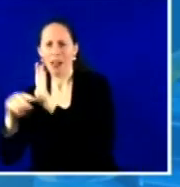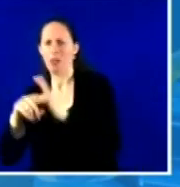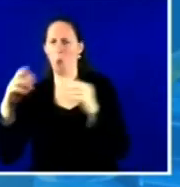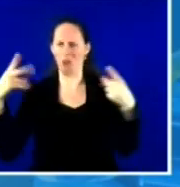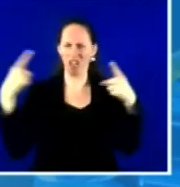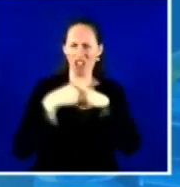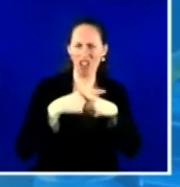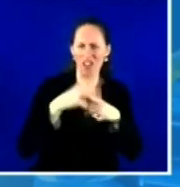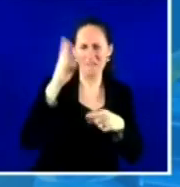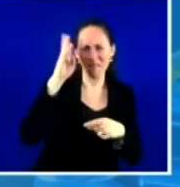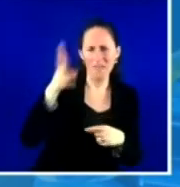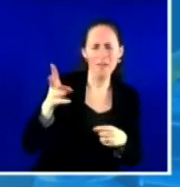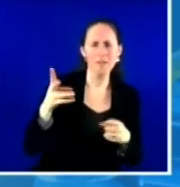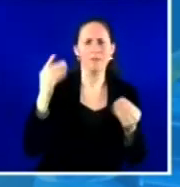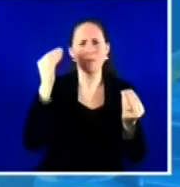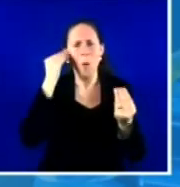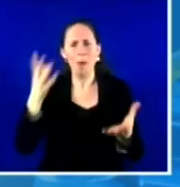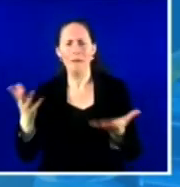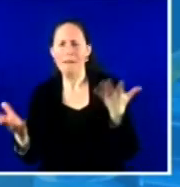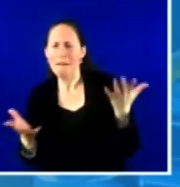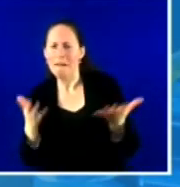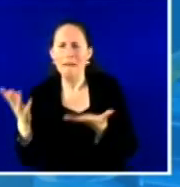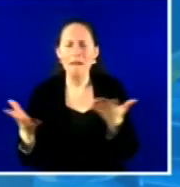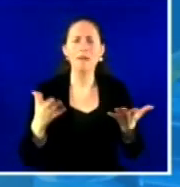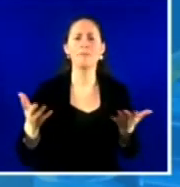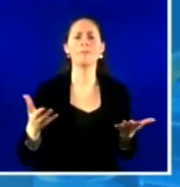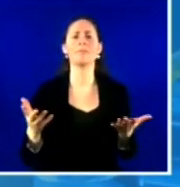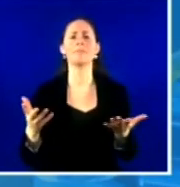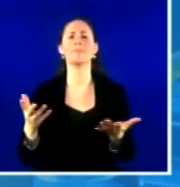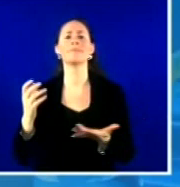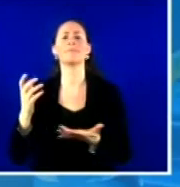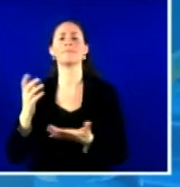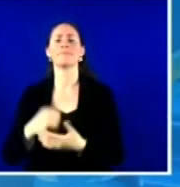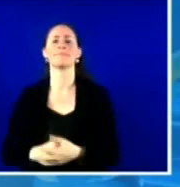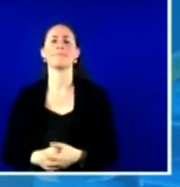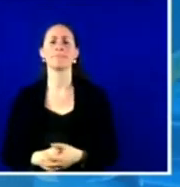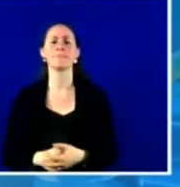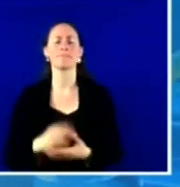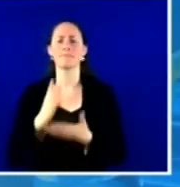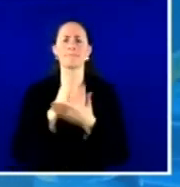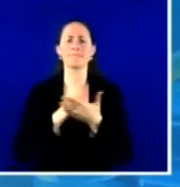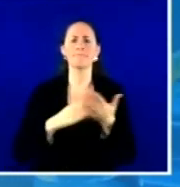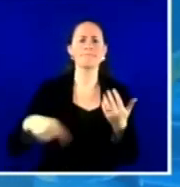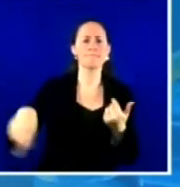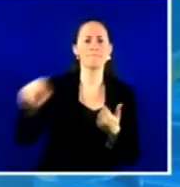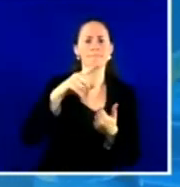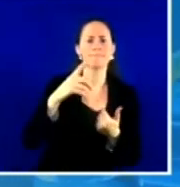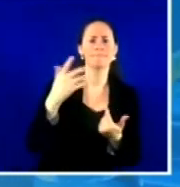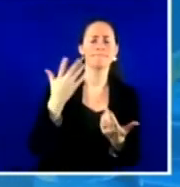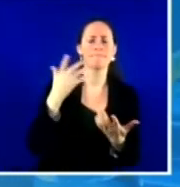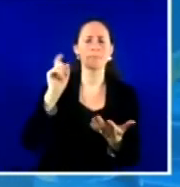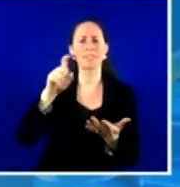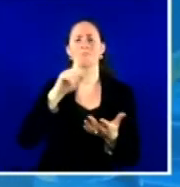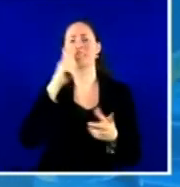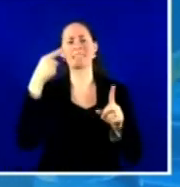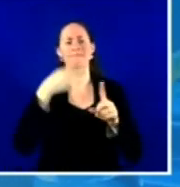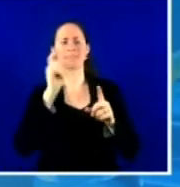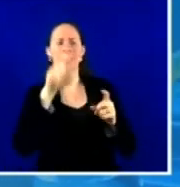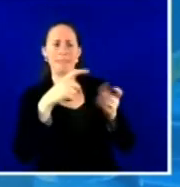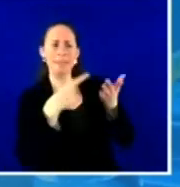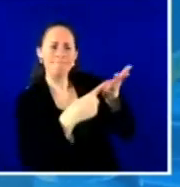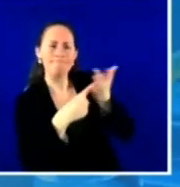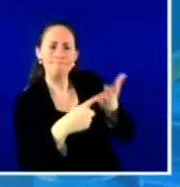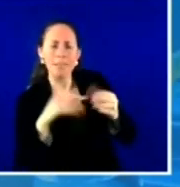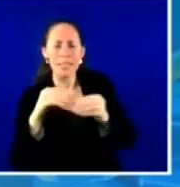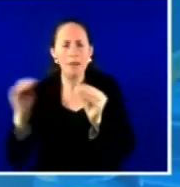you know, some of the panelists earlier talked about how just having those conversations in your practice are so important, um, to, to really reaching families who,